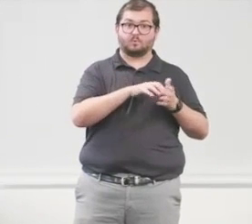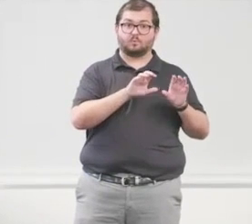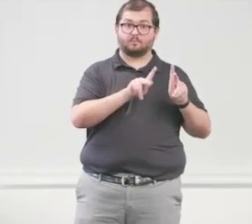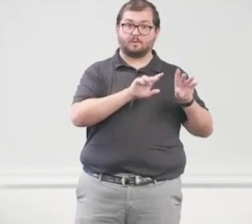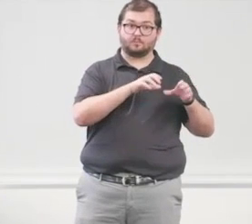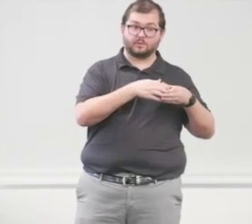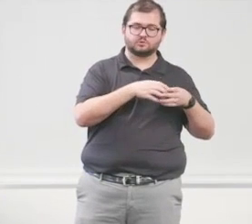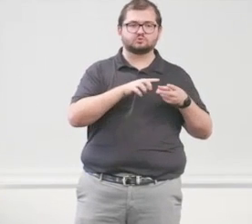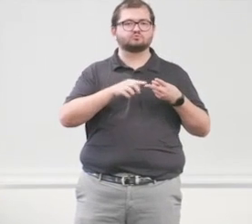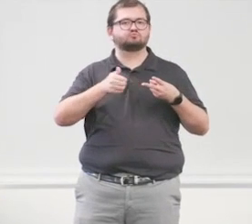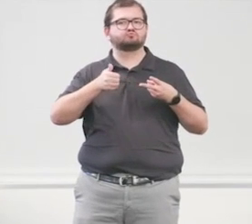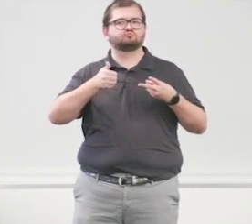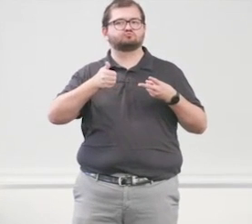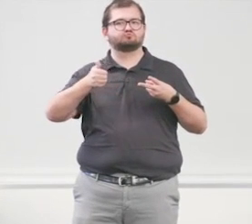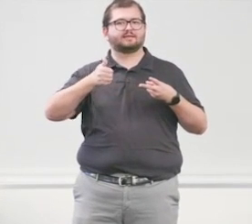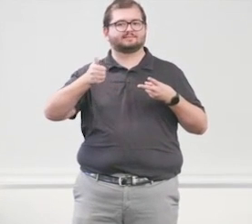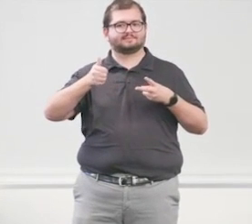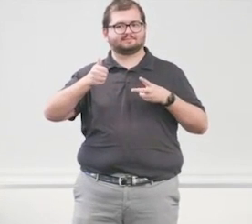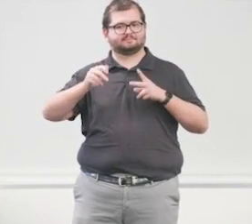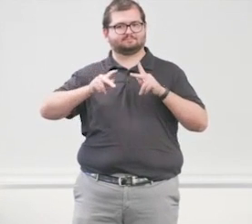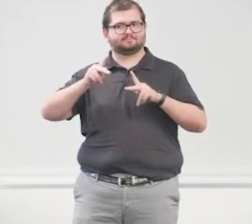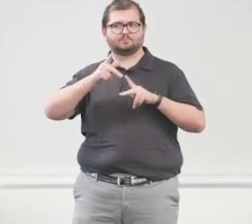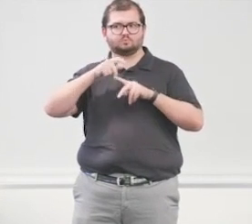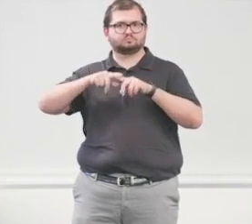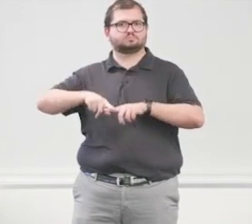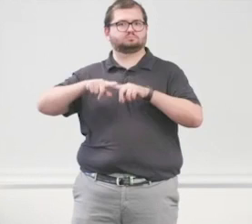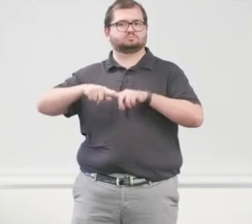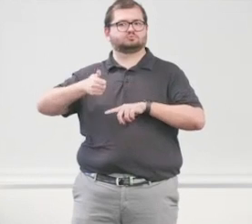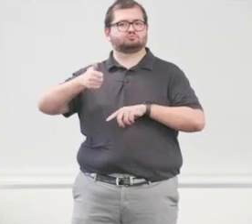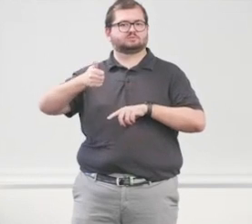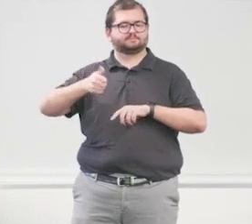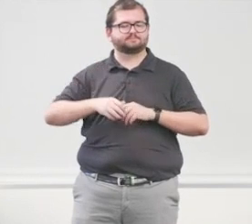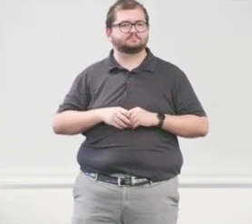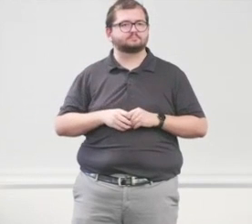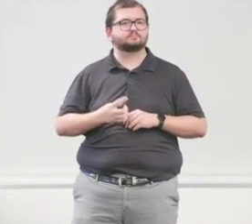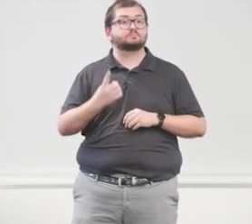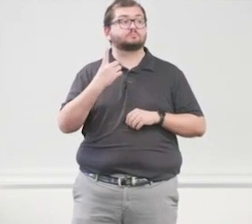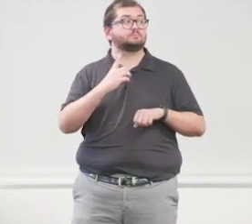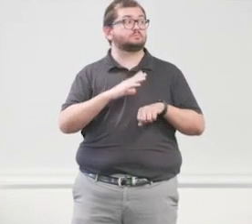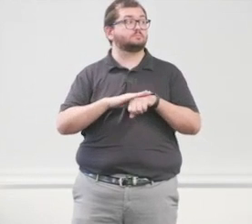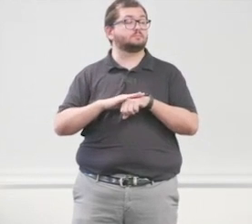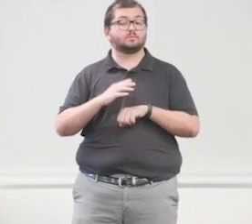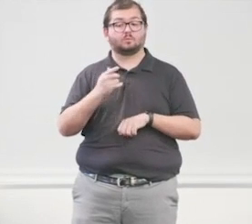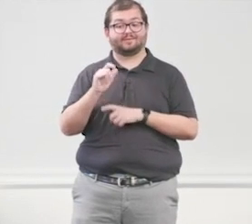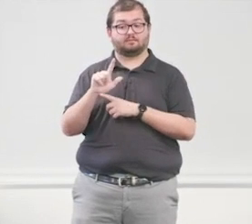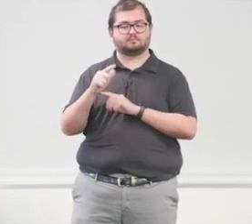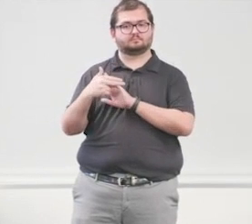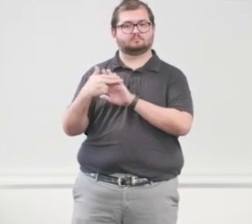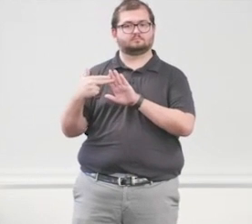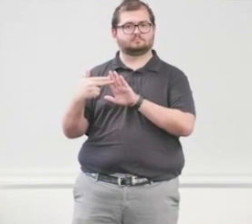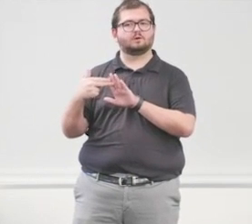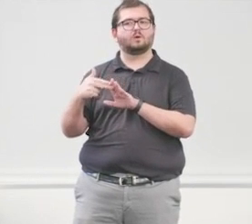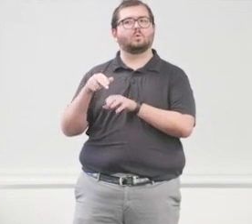transit-dependent people. One programming note, Gil was identified in the program as working